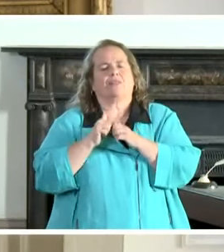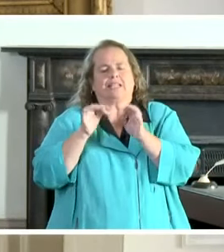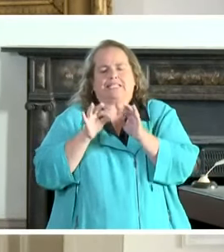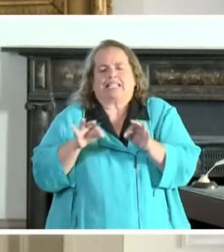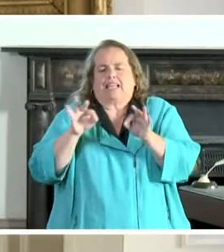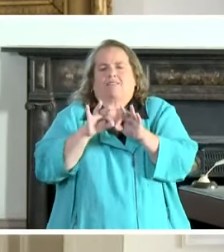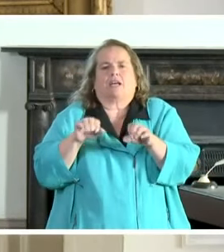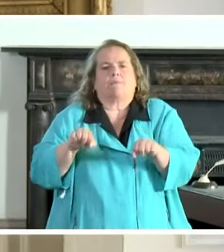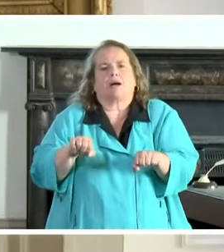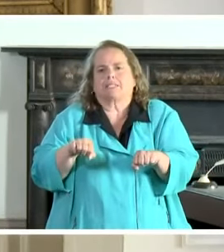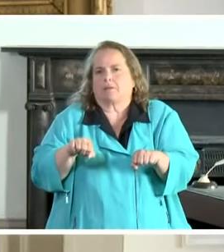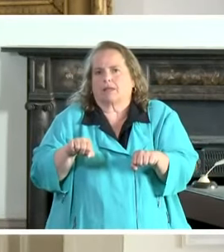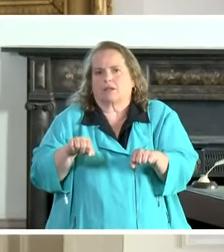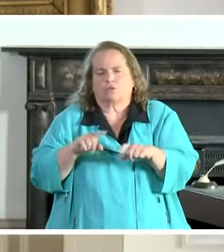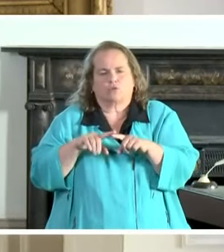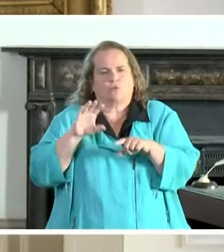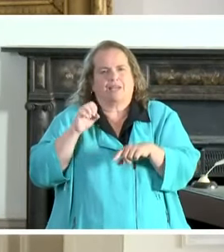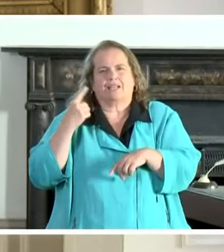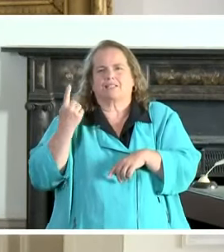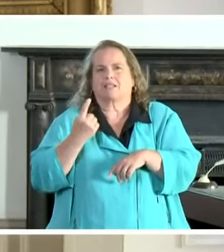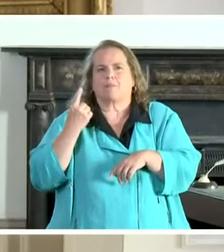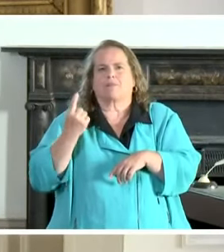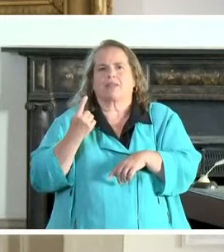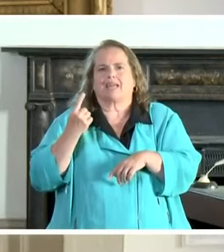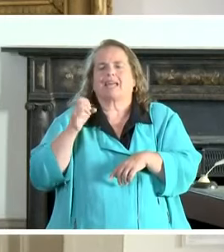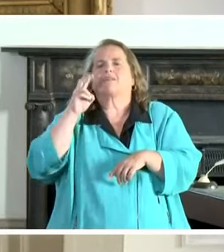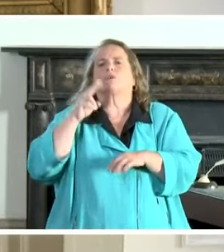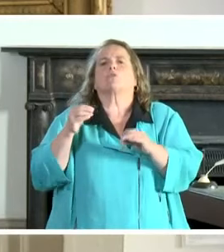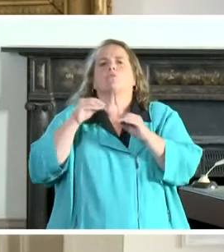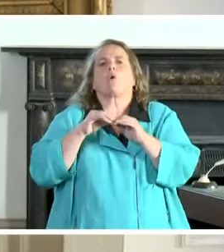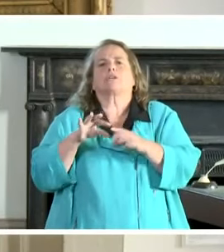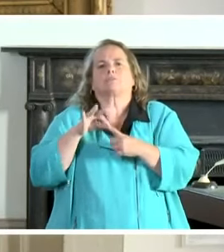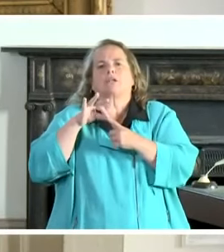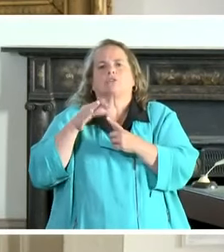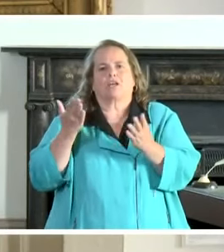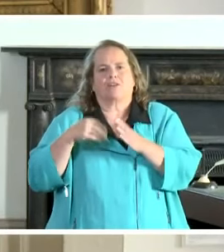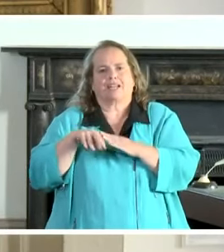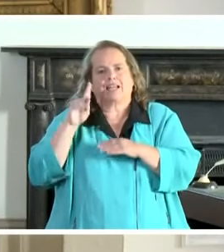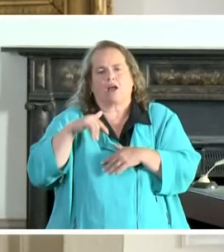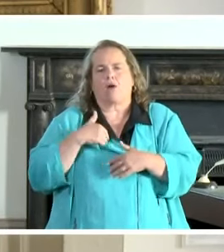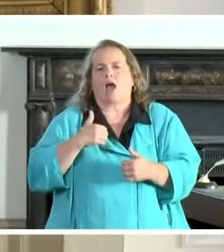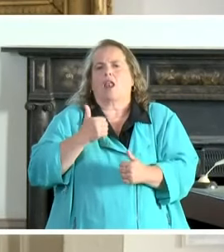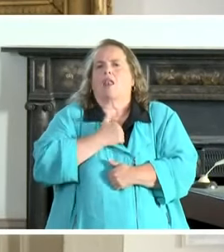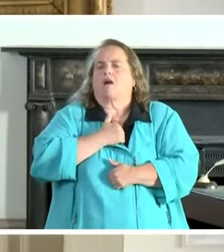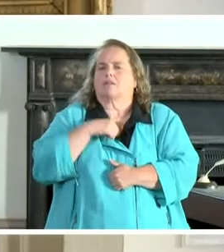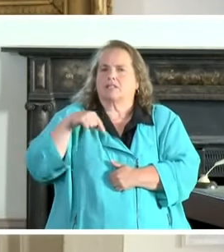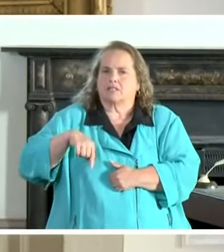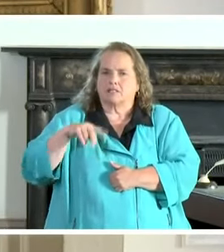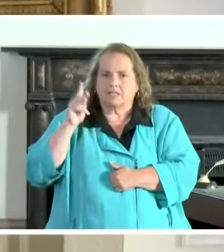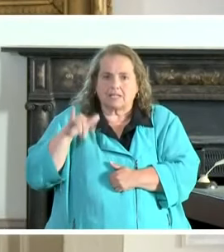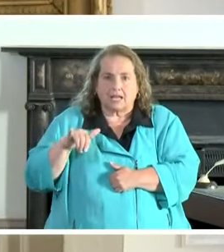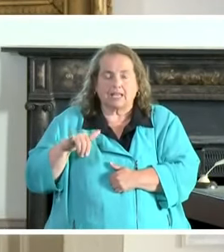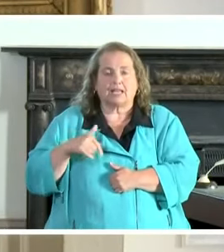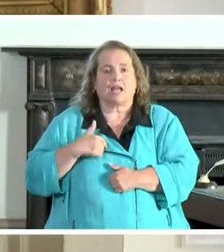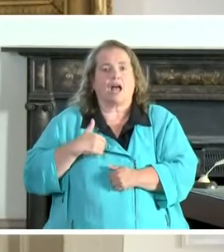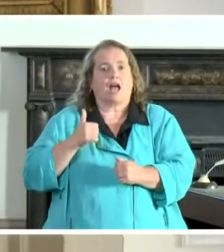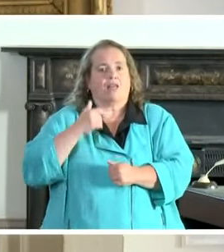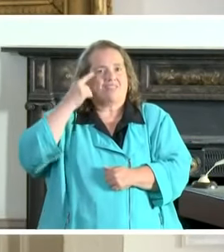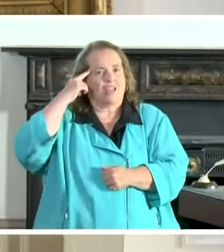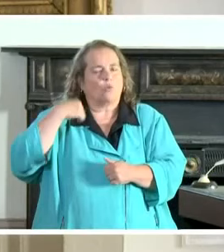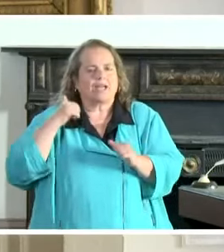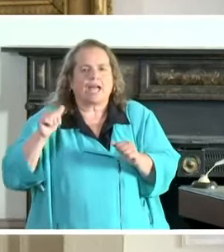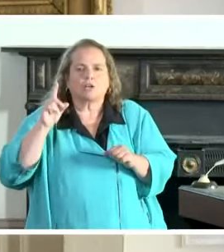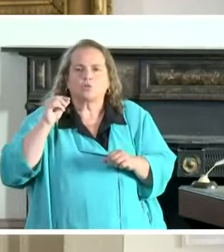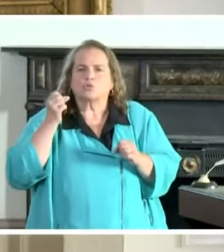possibilities to be something even more special in Kentucky. I've always loved this commonwealth. I've always thought that we do so many